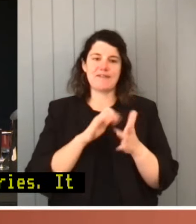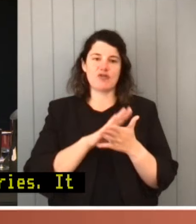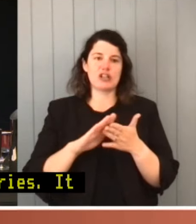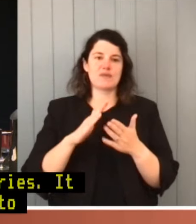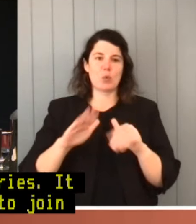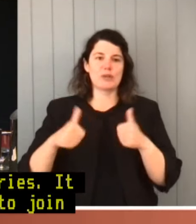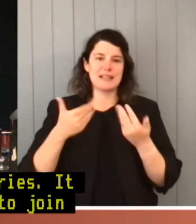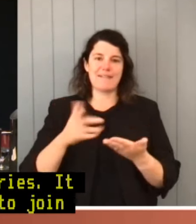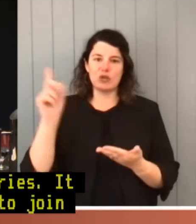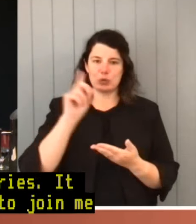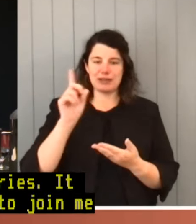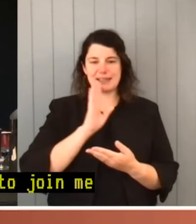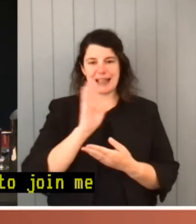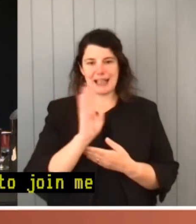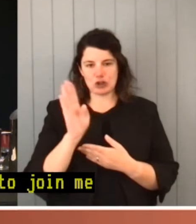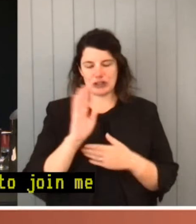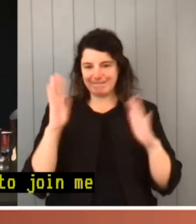superb lecture. Thank you.